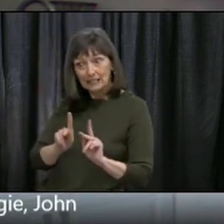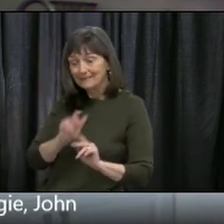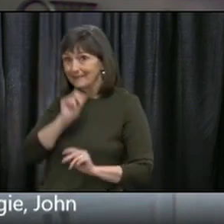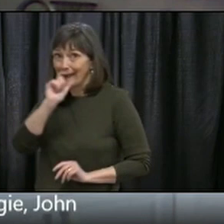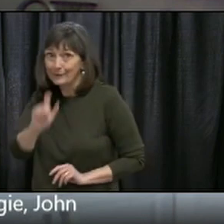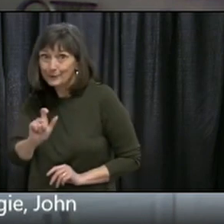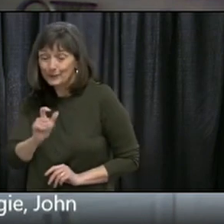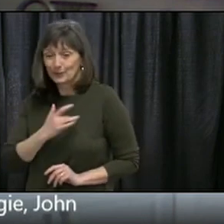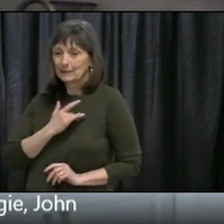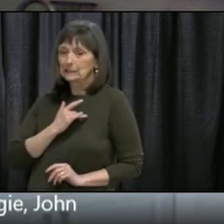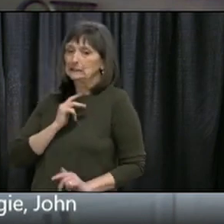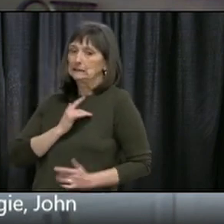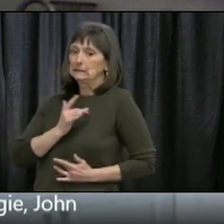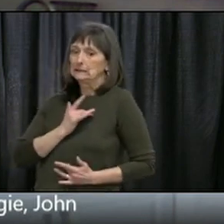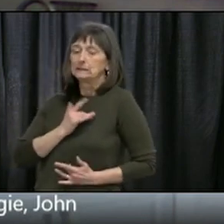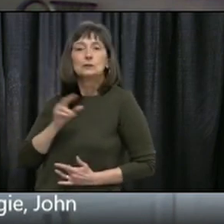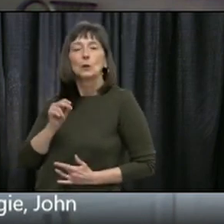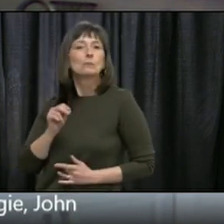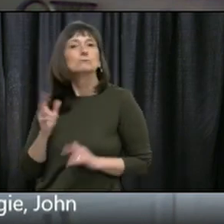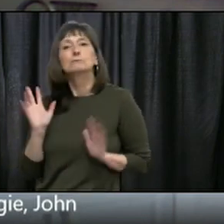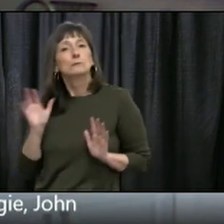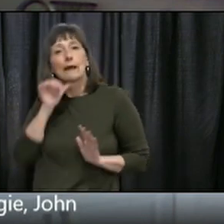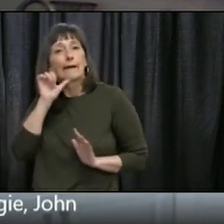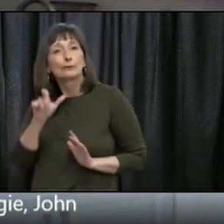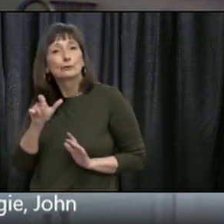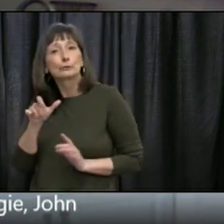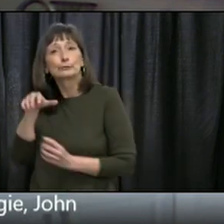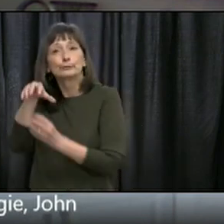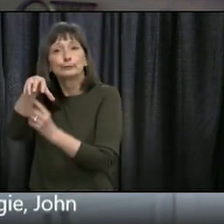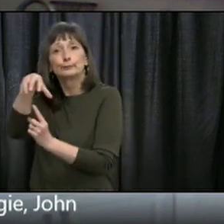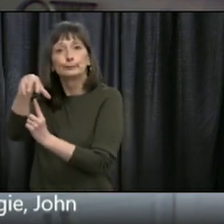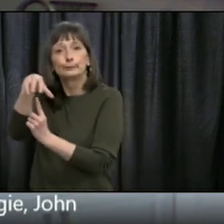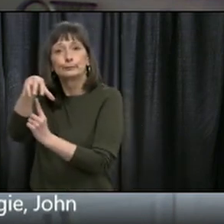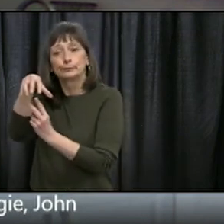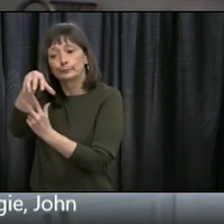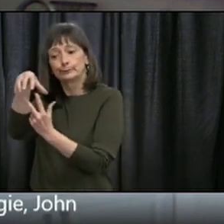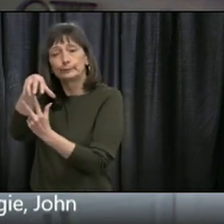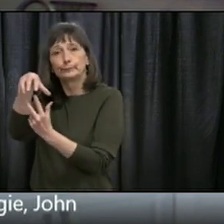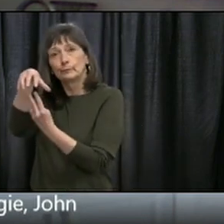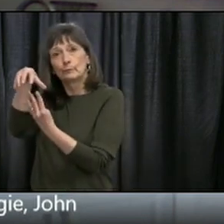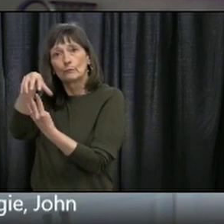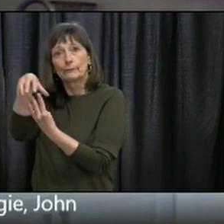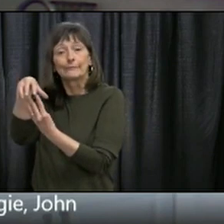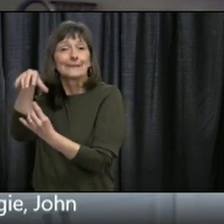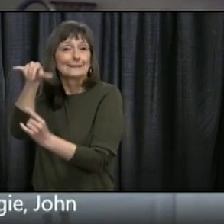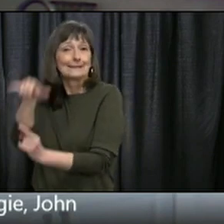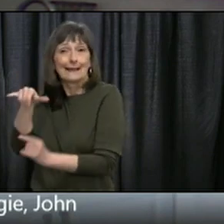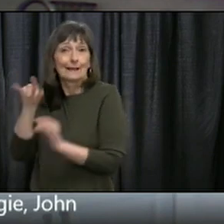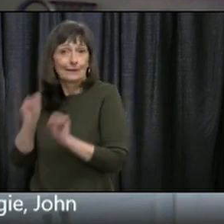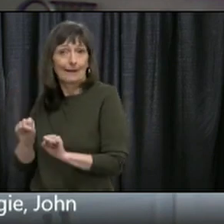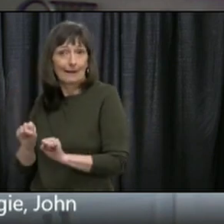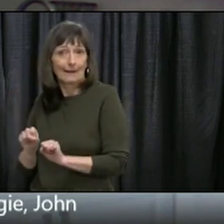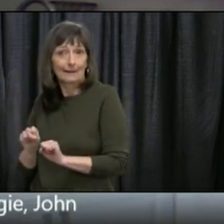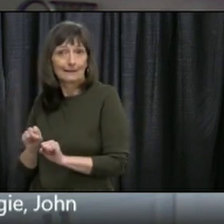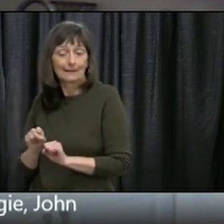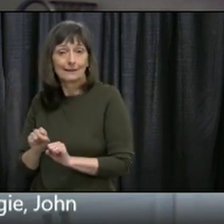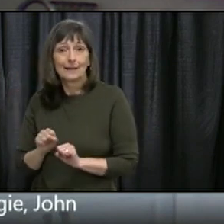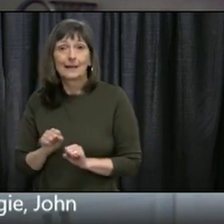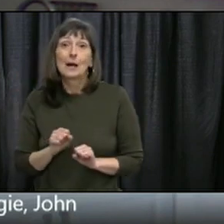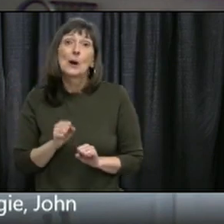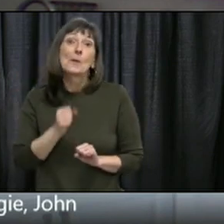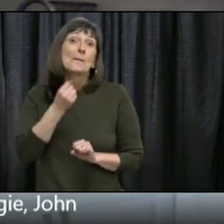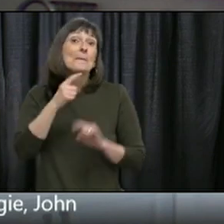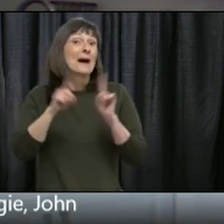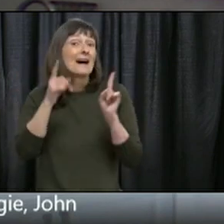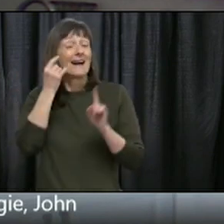ultimately if there was ever an issue over a court order custody arrangement, quite frankly, it would have to be down to